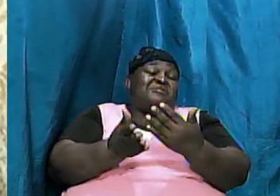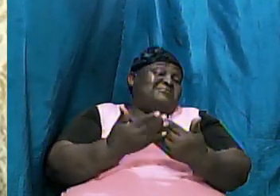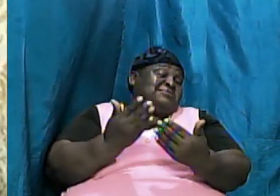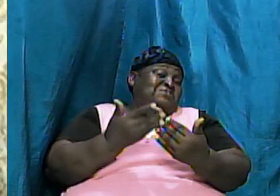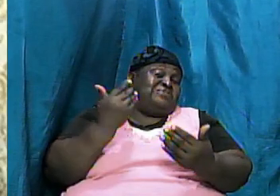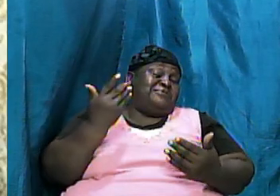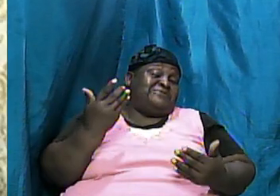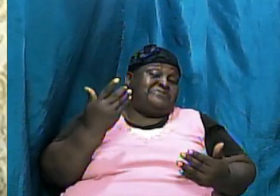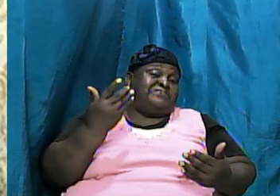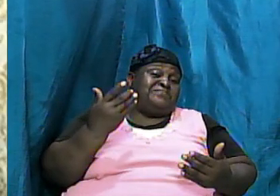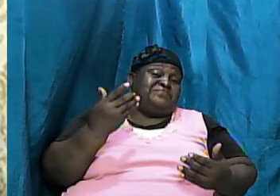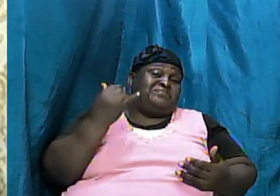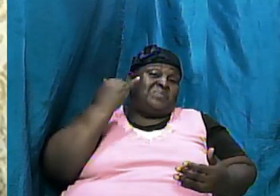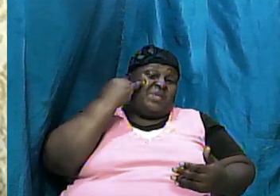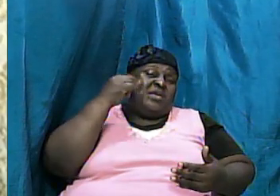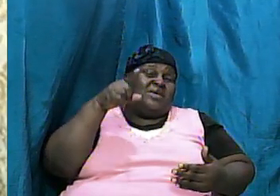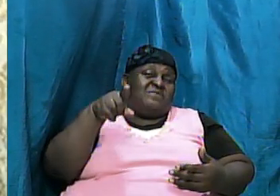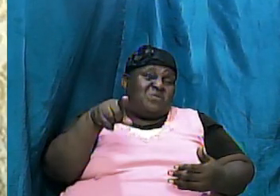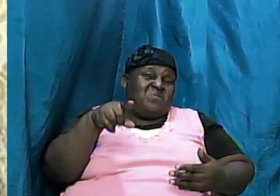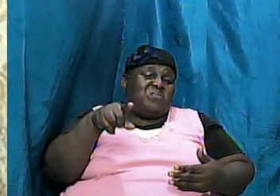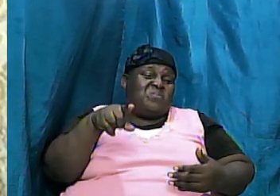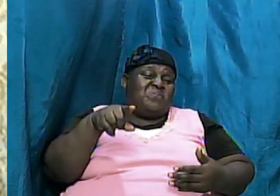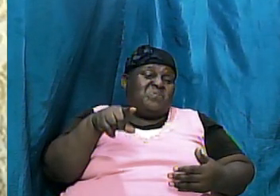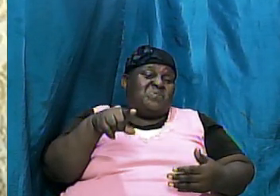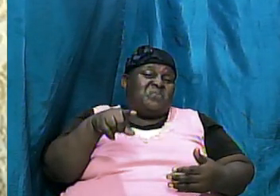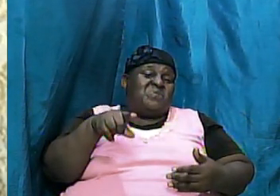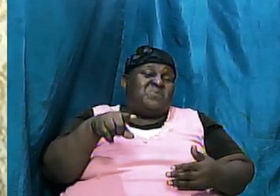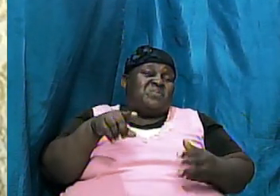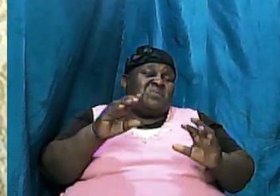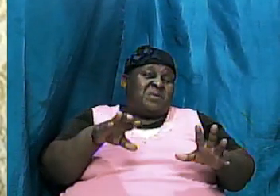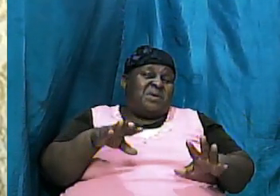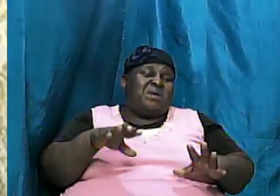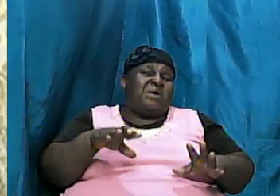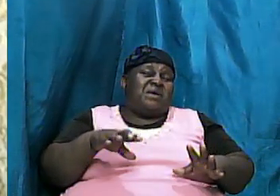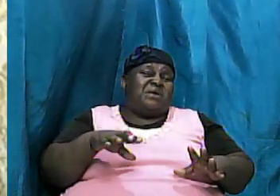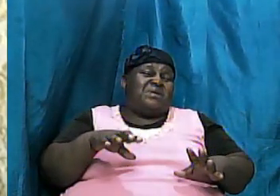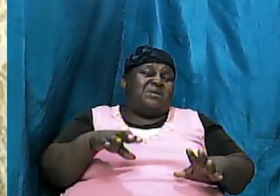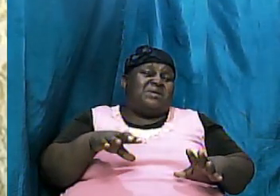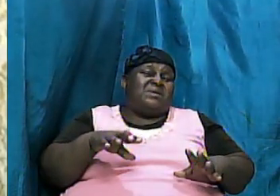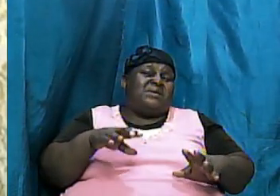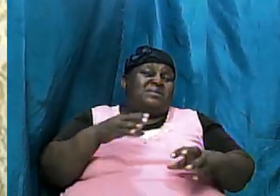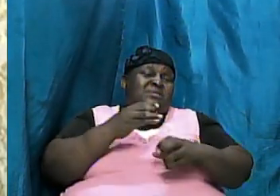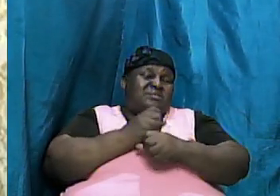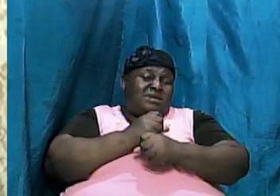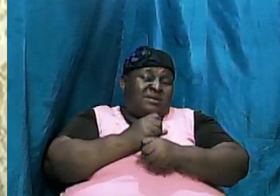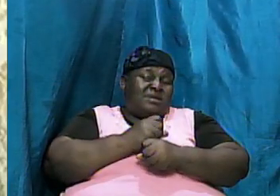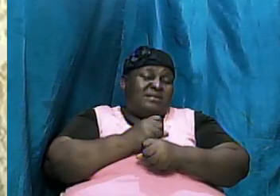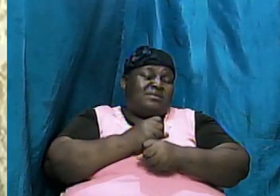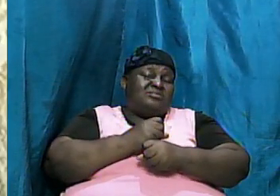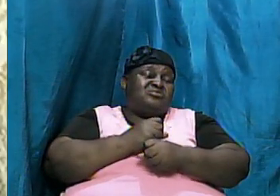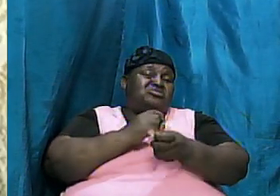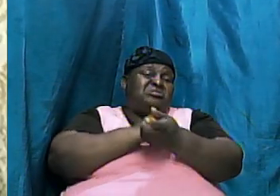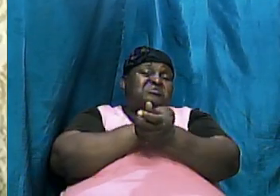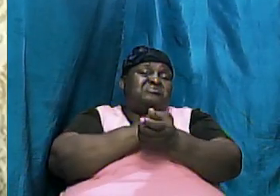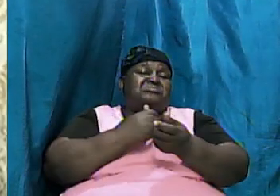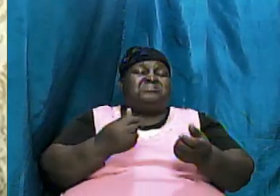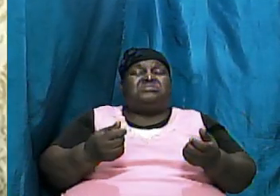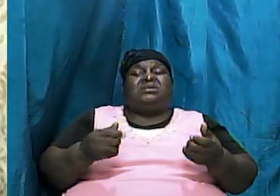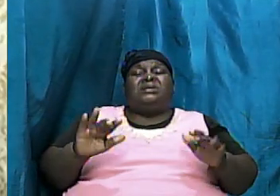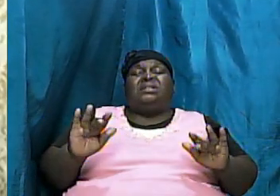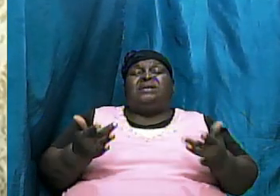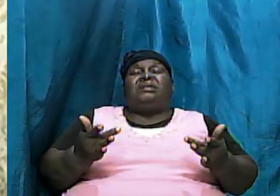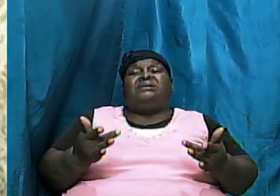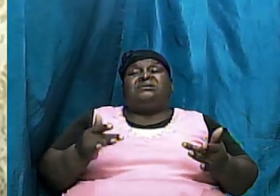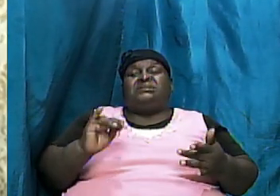if you can discredit the source the origin that place